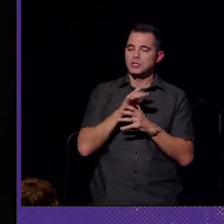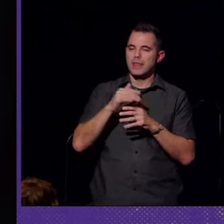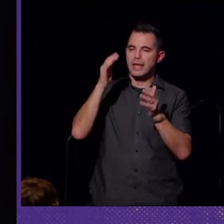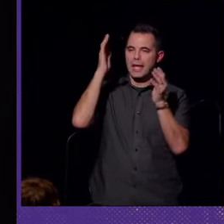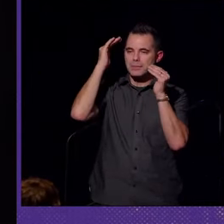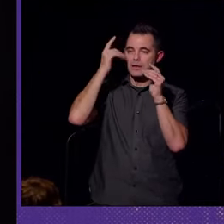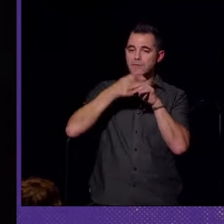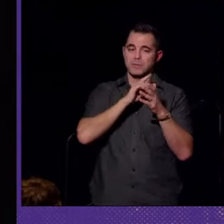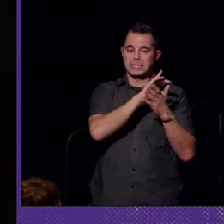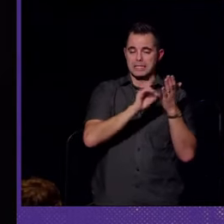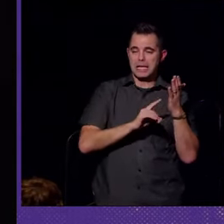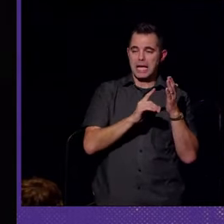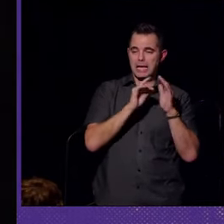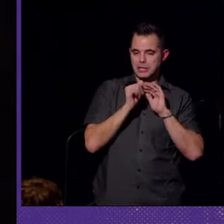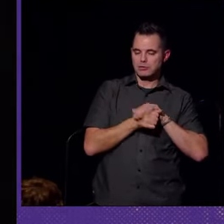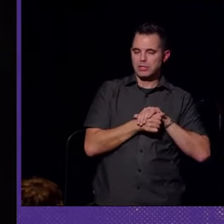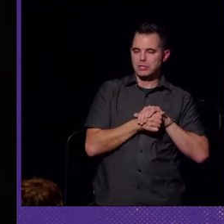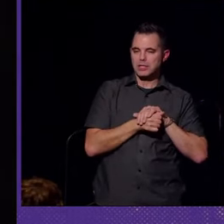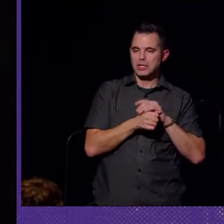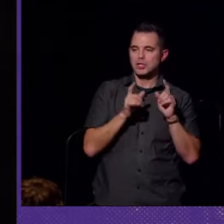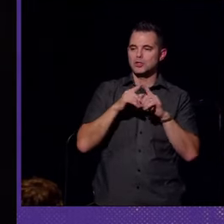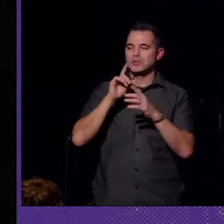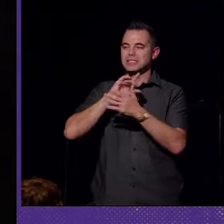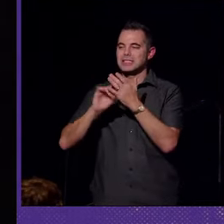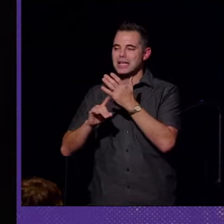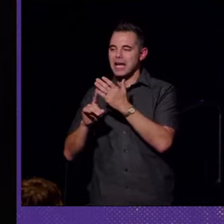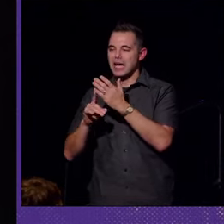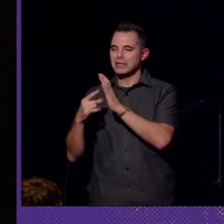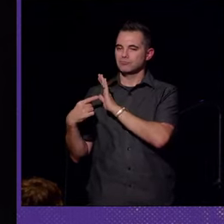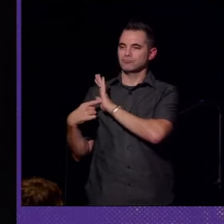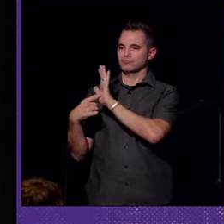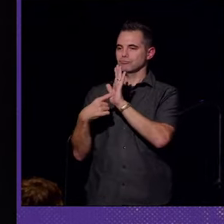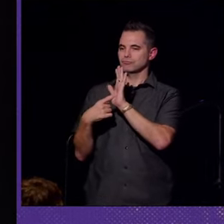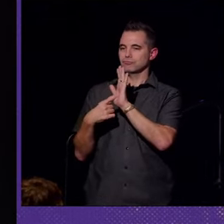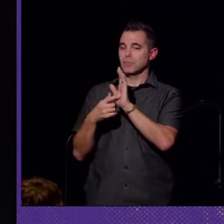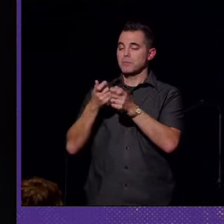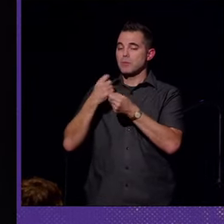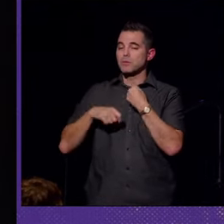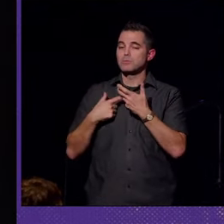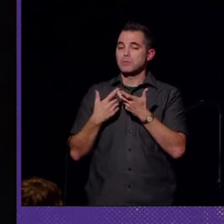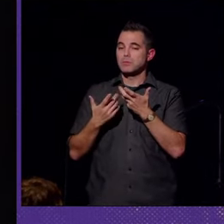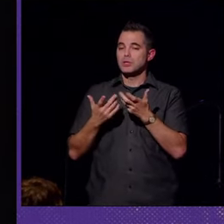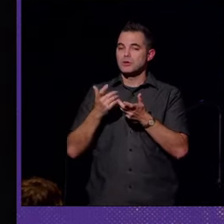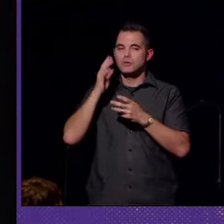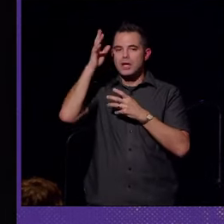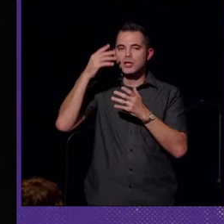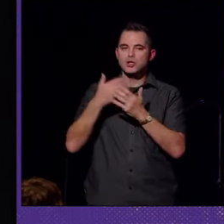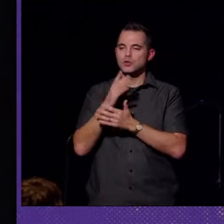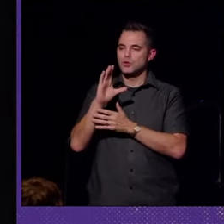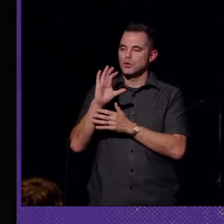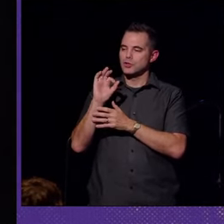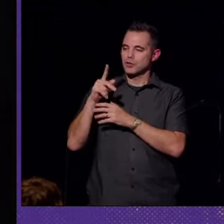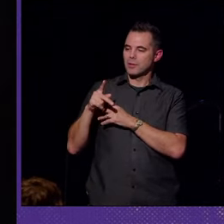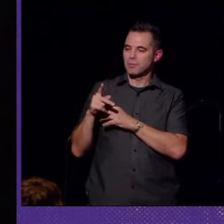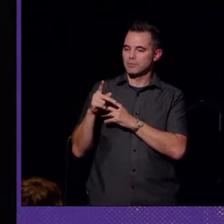from design as a discretion to design as a searcher, perhaps we can create new crip worlds.